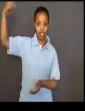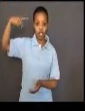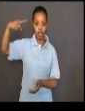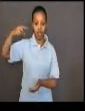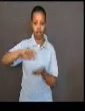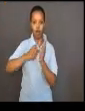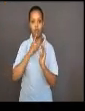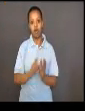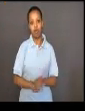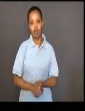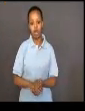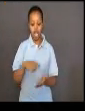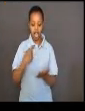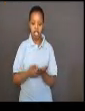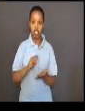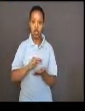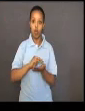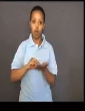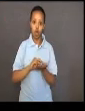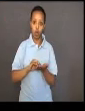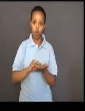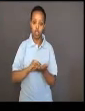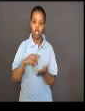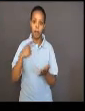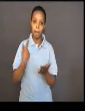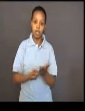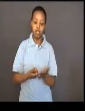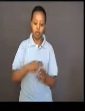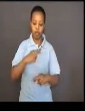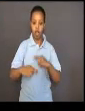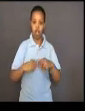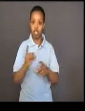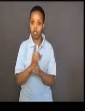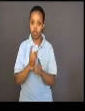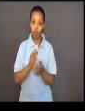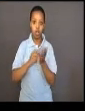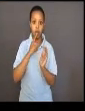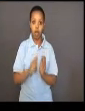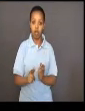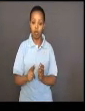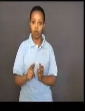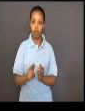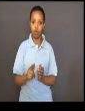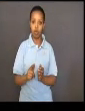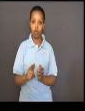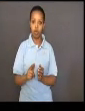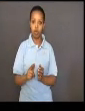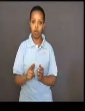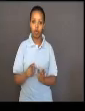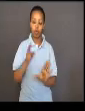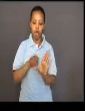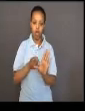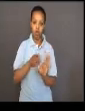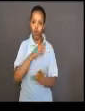The molecules formed in the reaction between the gases and